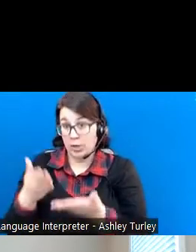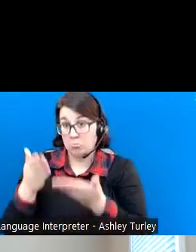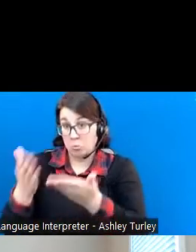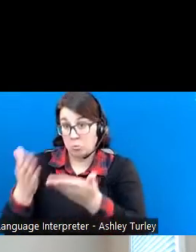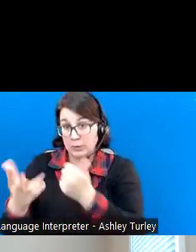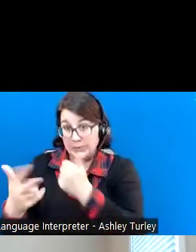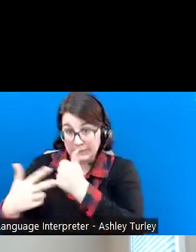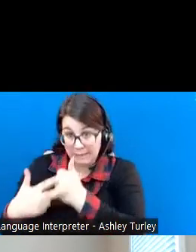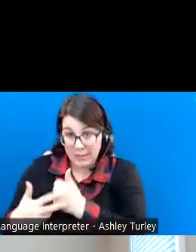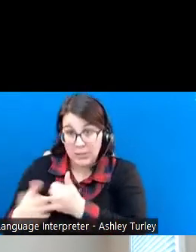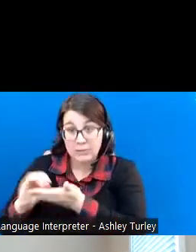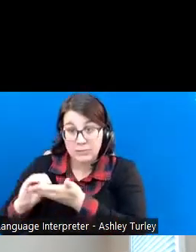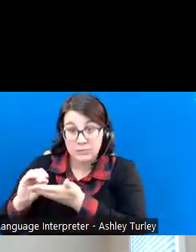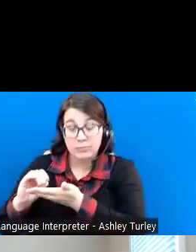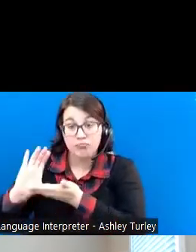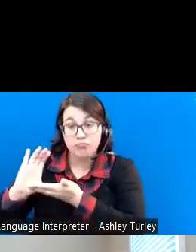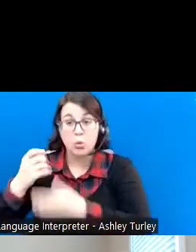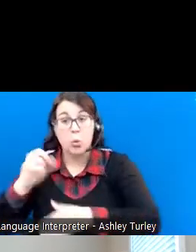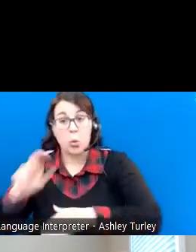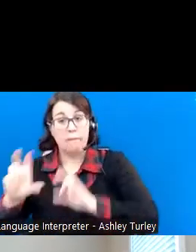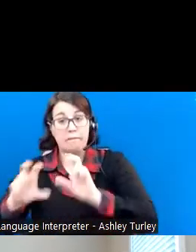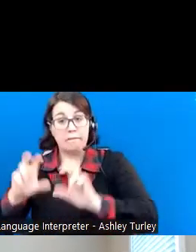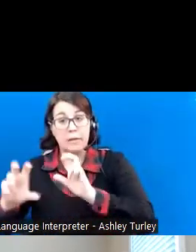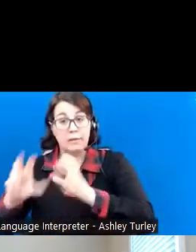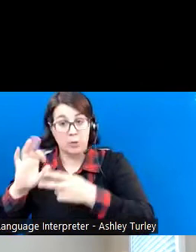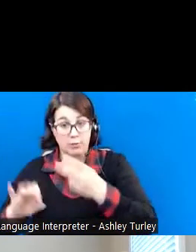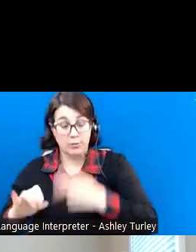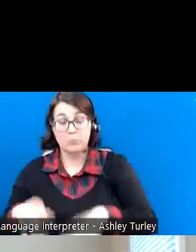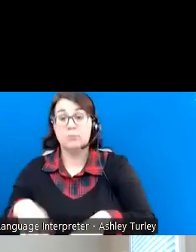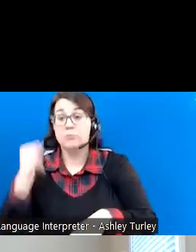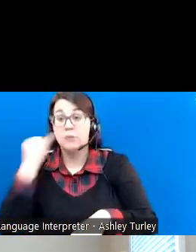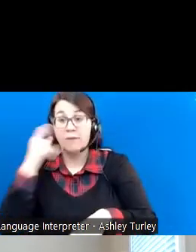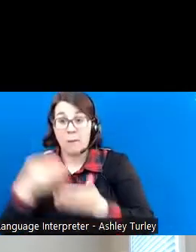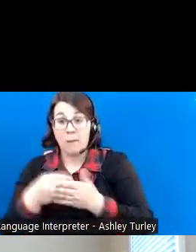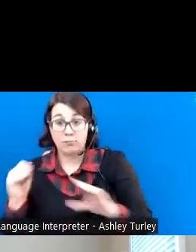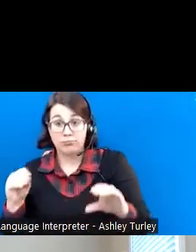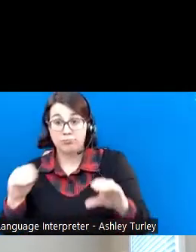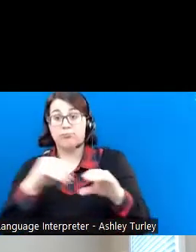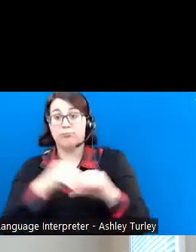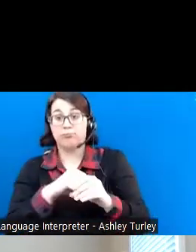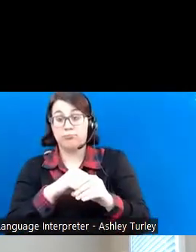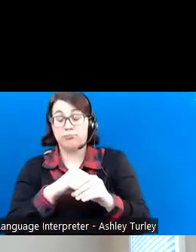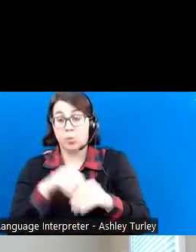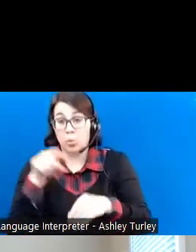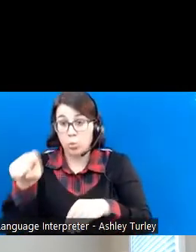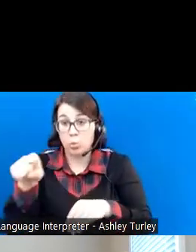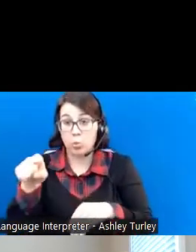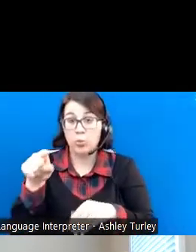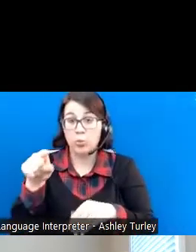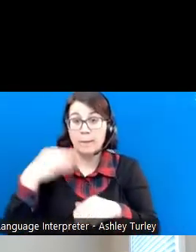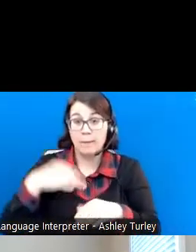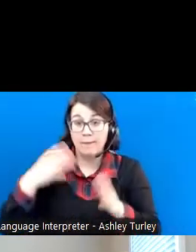So when a contribution is made into the account, the beneficiary or the ALR will...